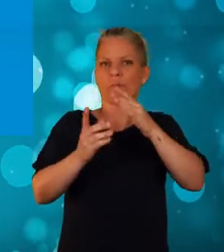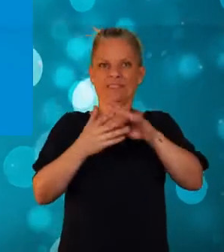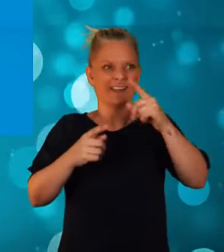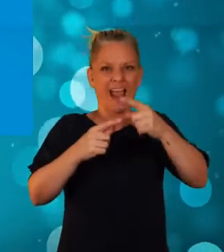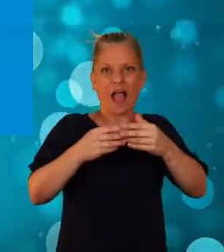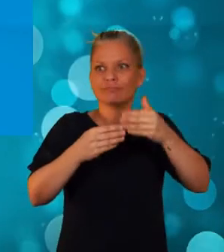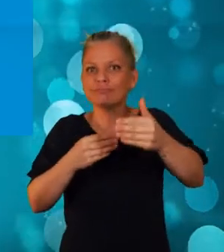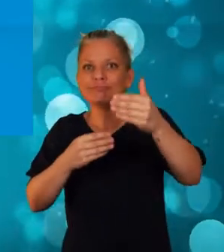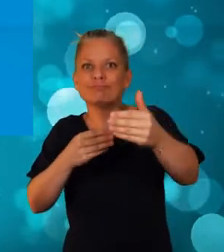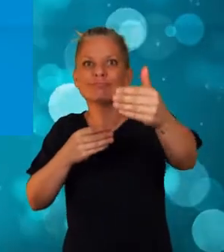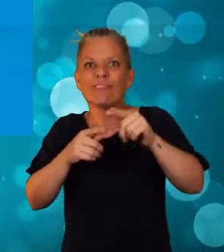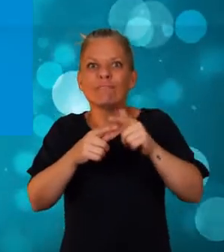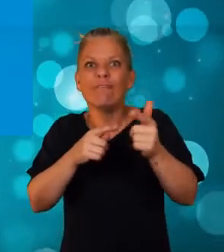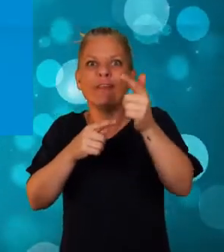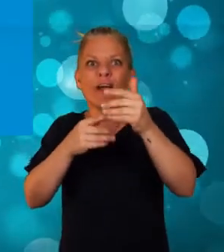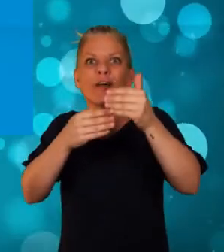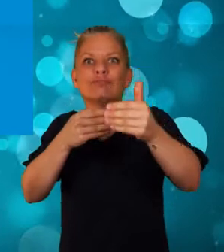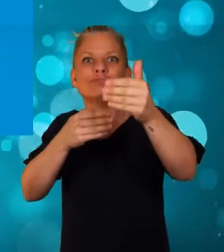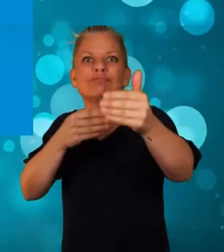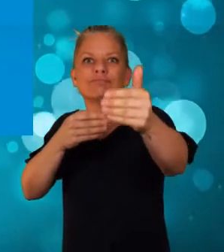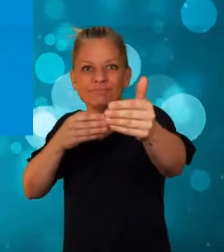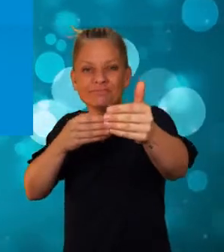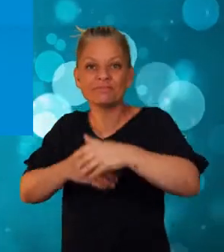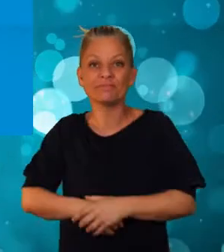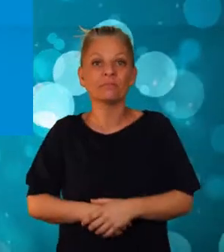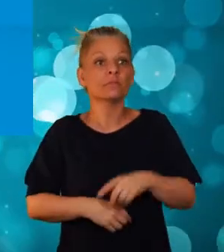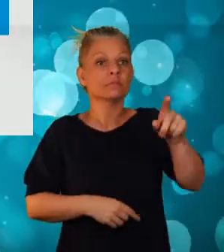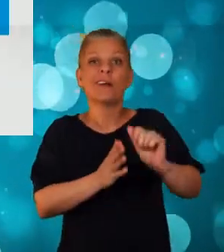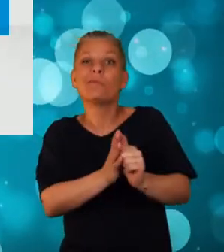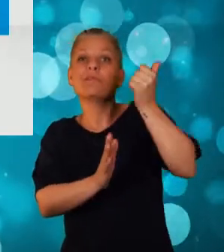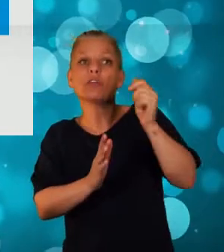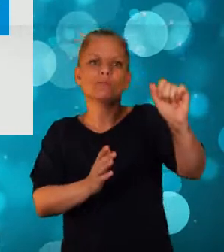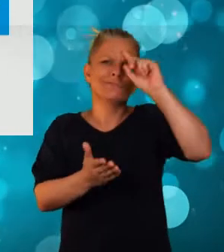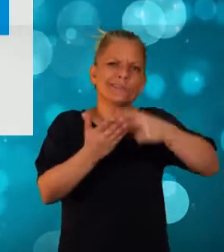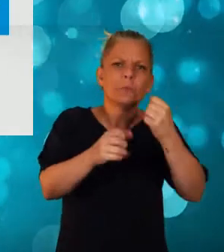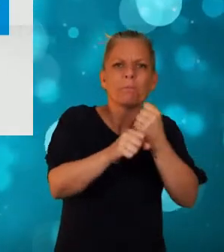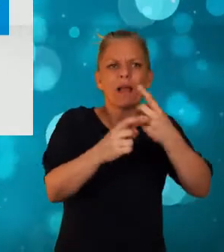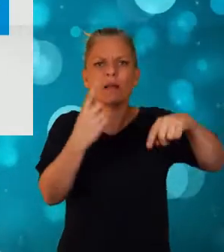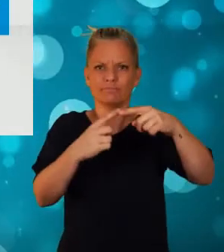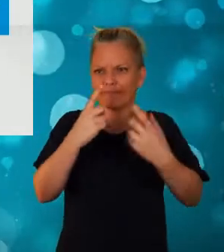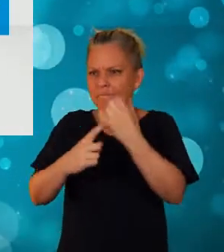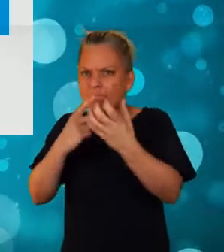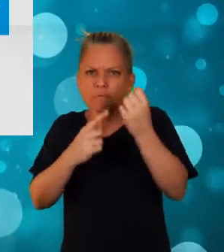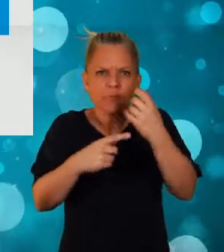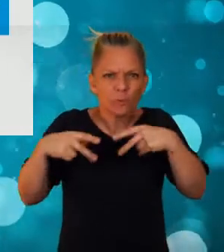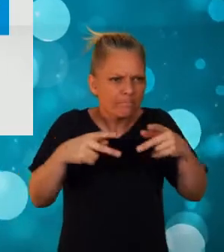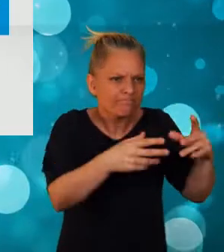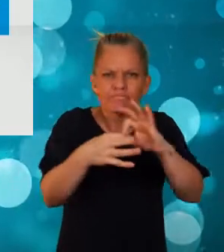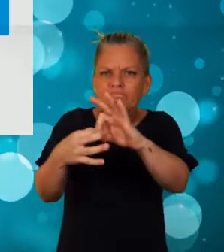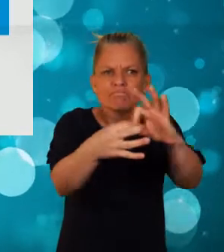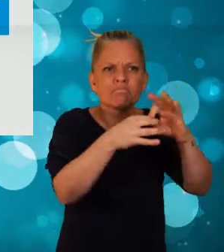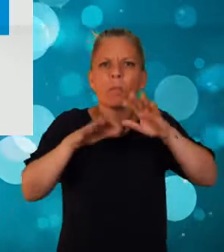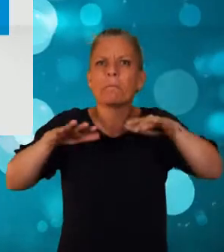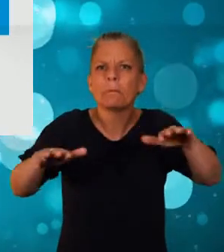Using a co-productive approach, we can go further. So that professionals and decision makers find ways to work with